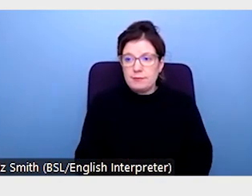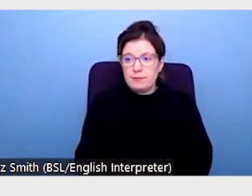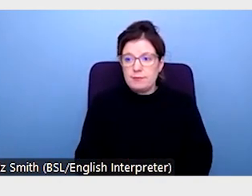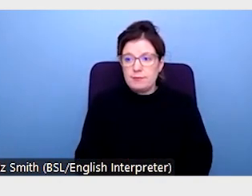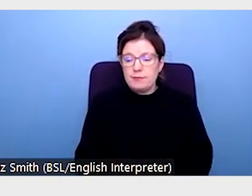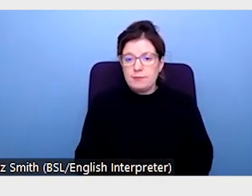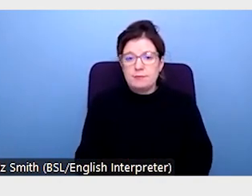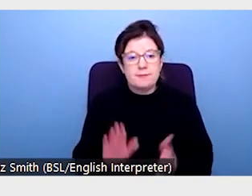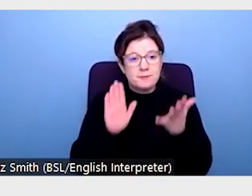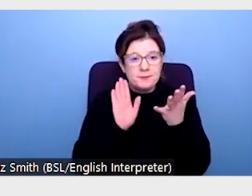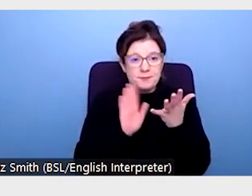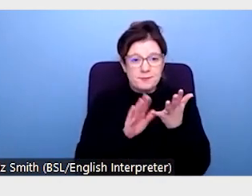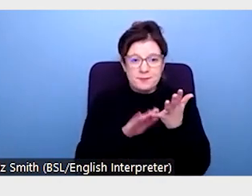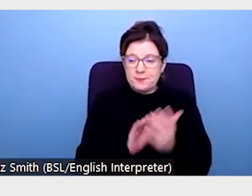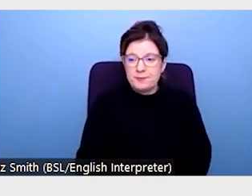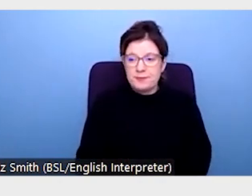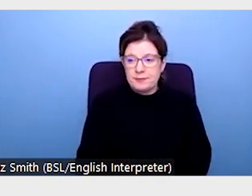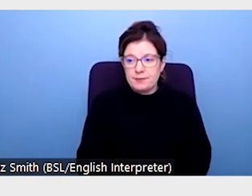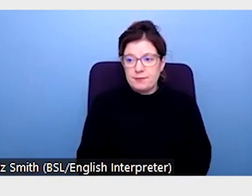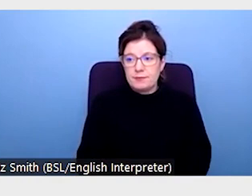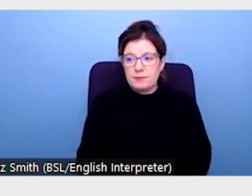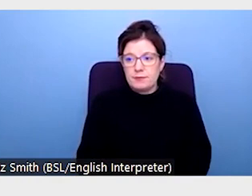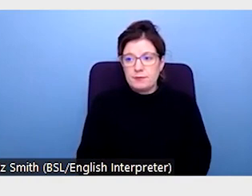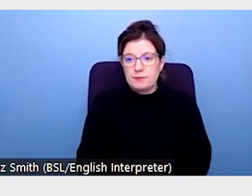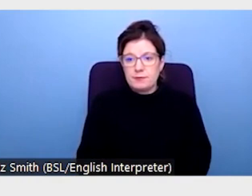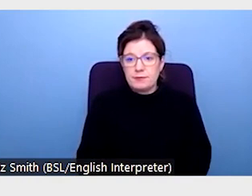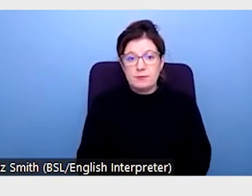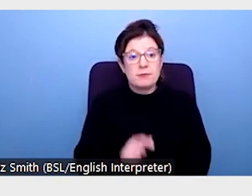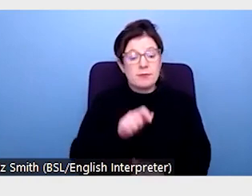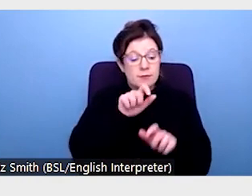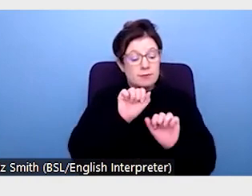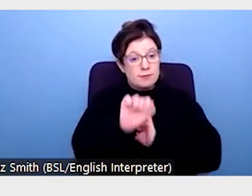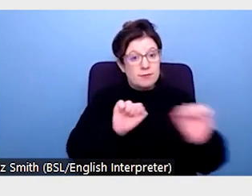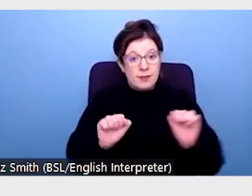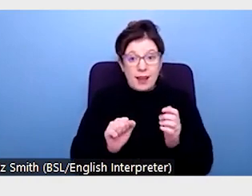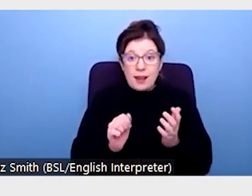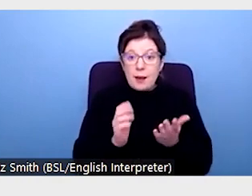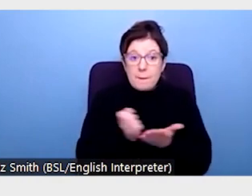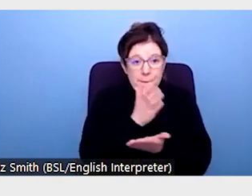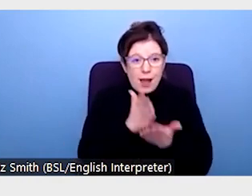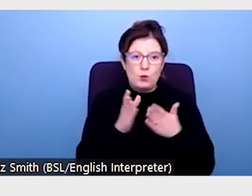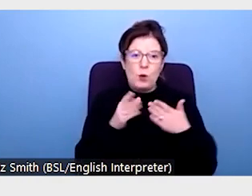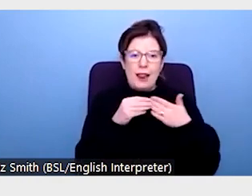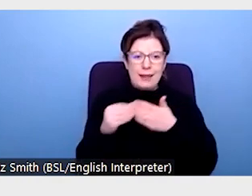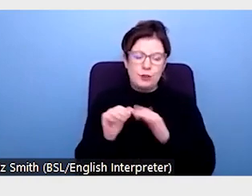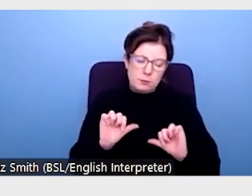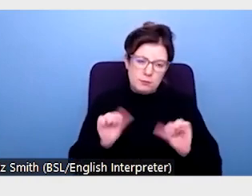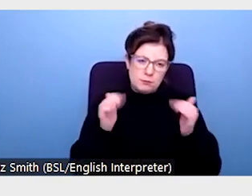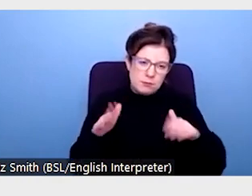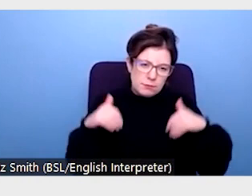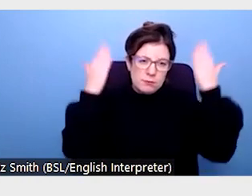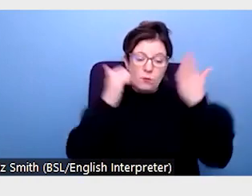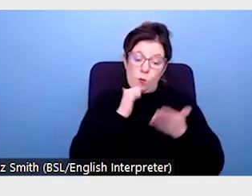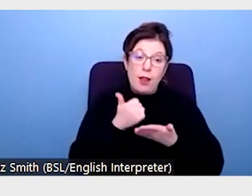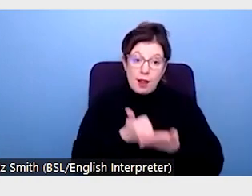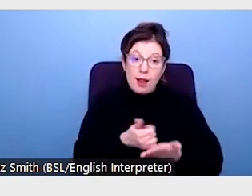And finally, lesson five, taking responsibility for disabled students access through effective leadership. Disabled